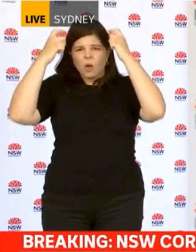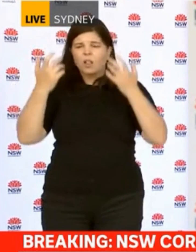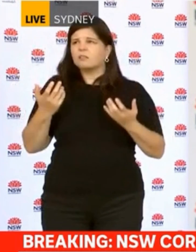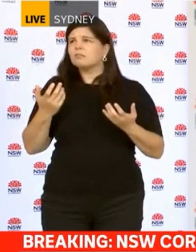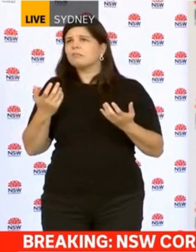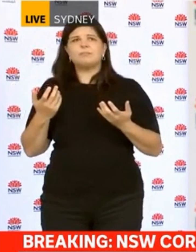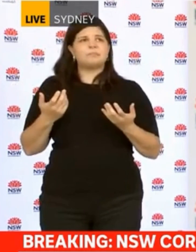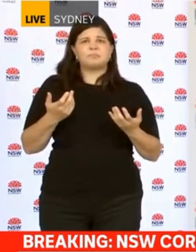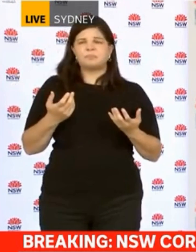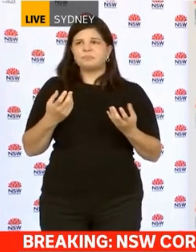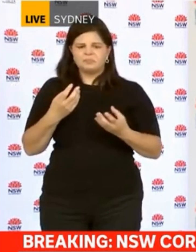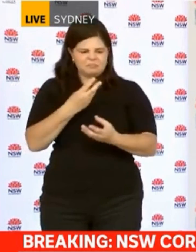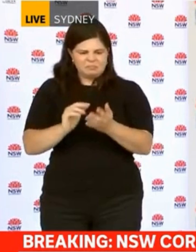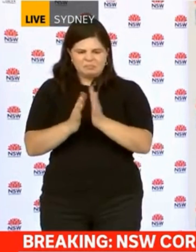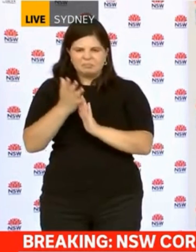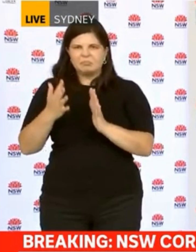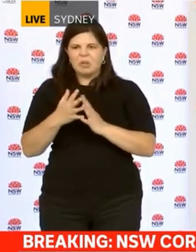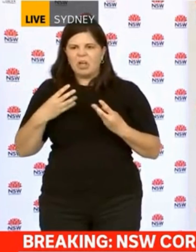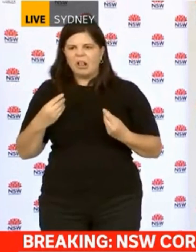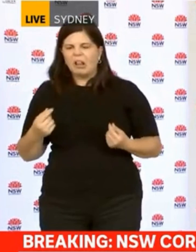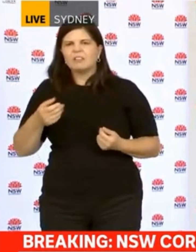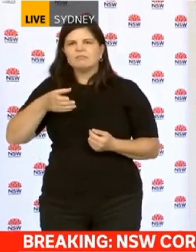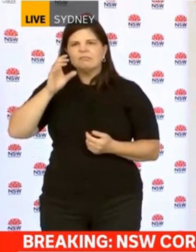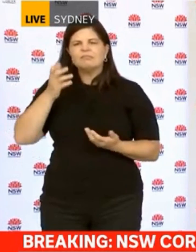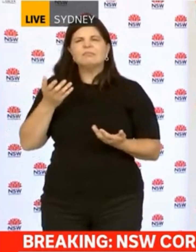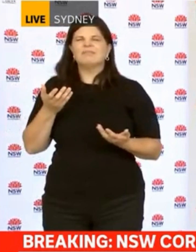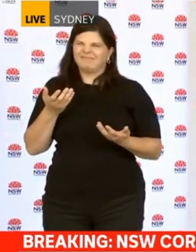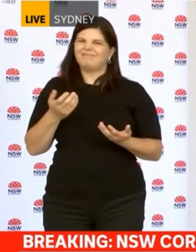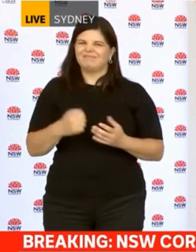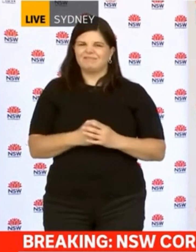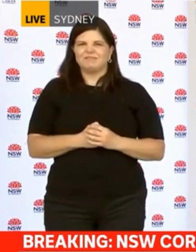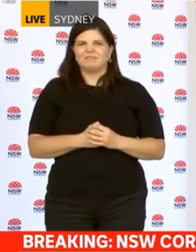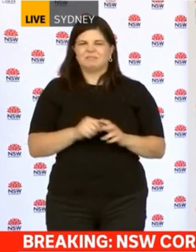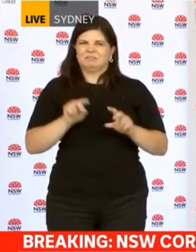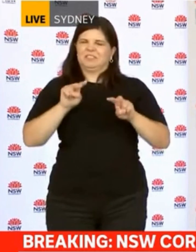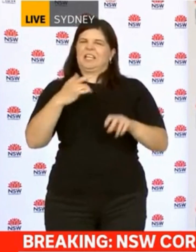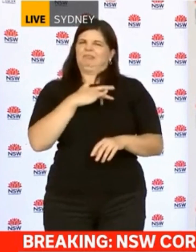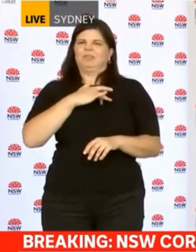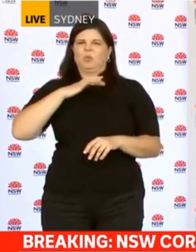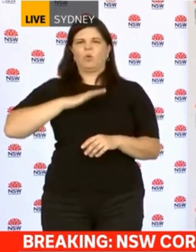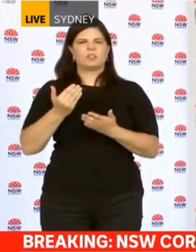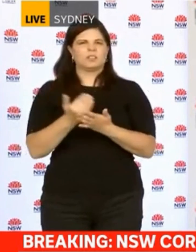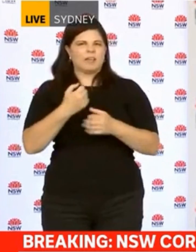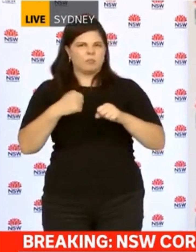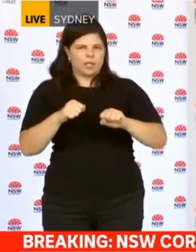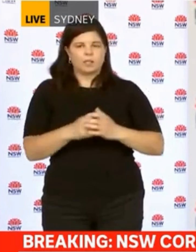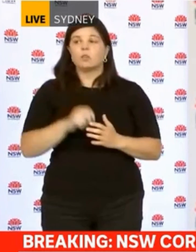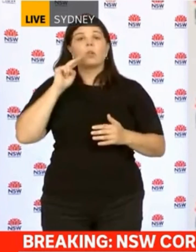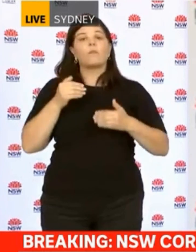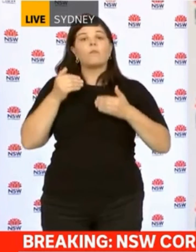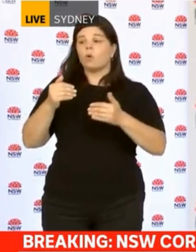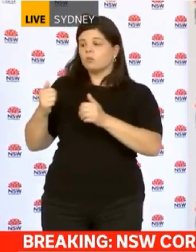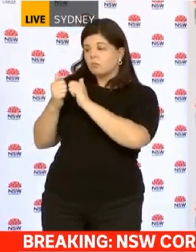we know that there's been major disruption in our natural habitats around the state. And I'm looking forward to working with my colleagues and also the